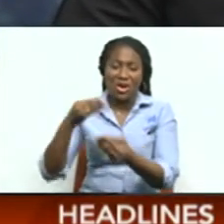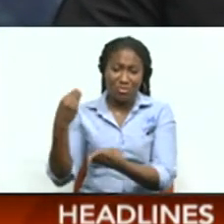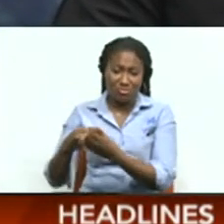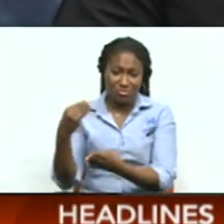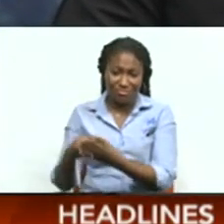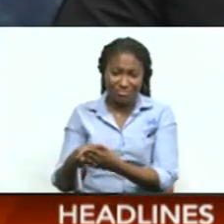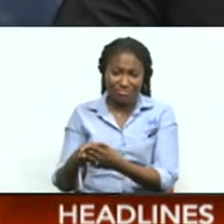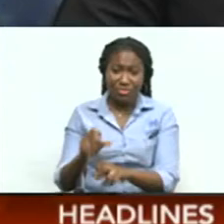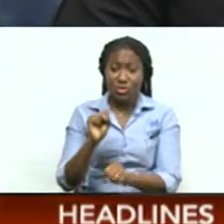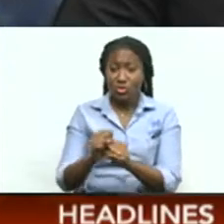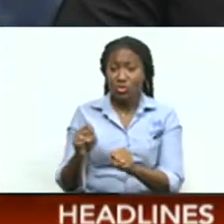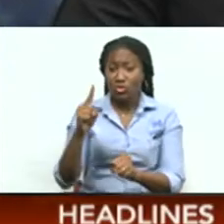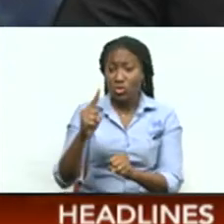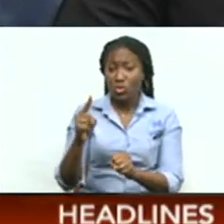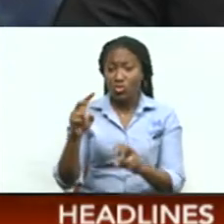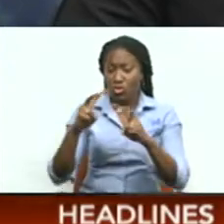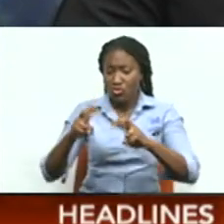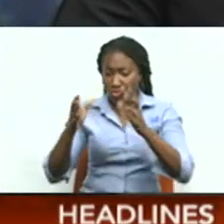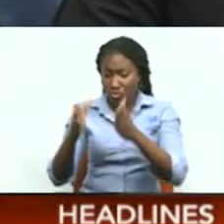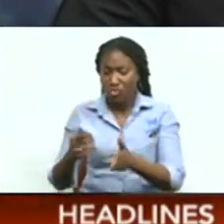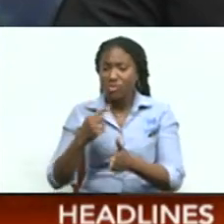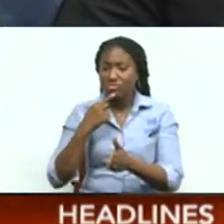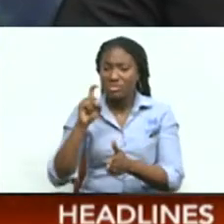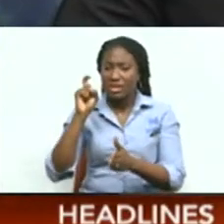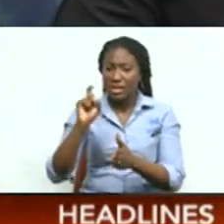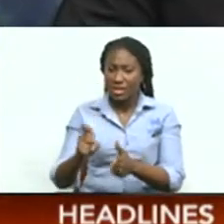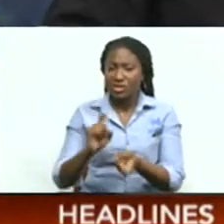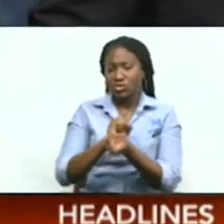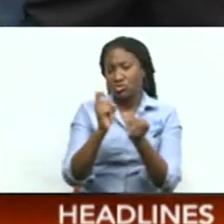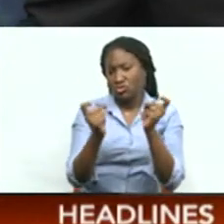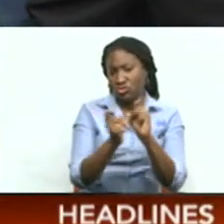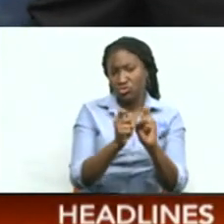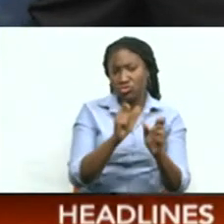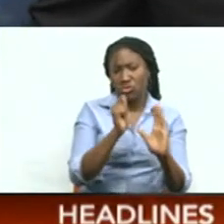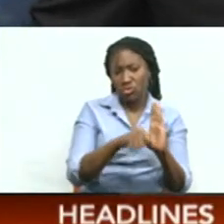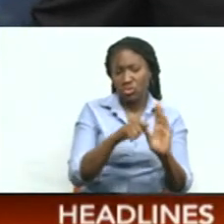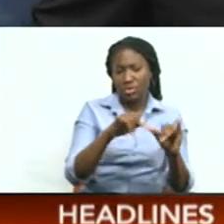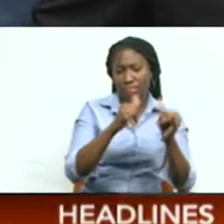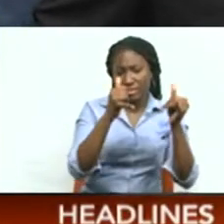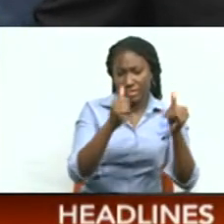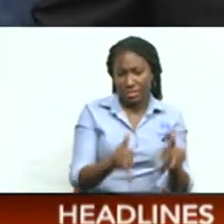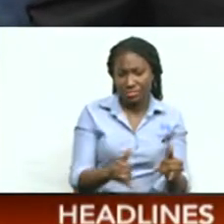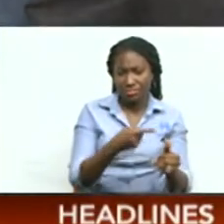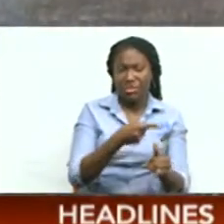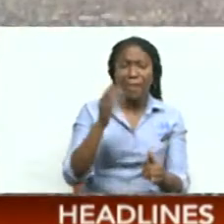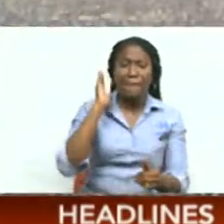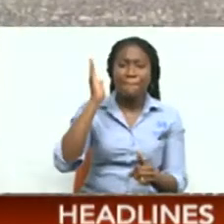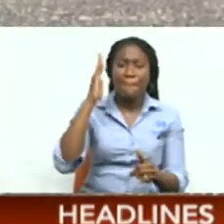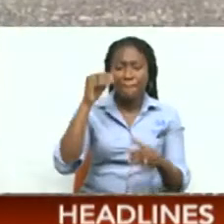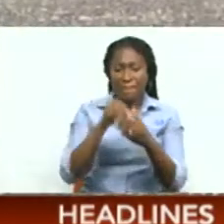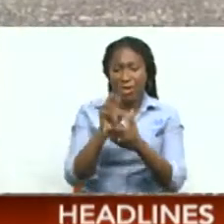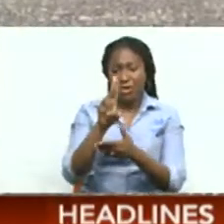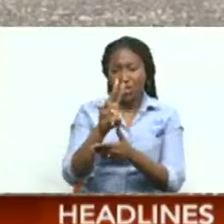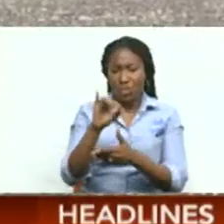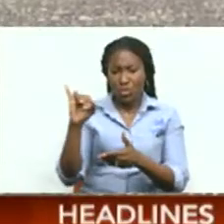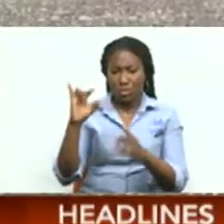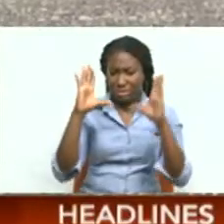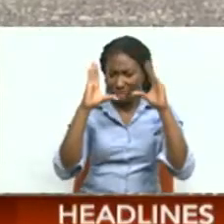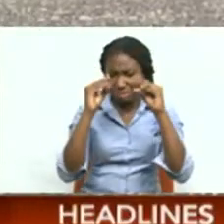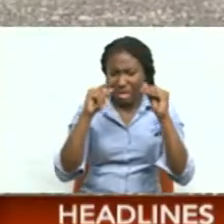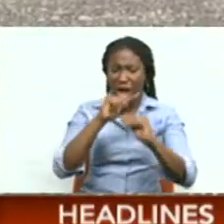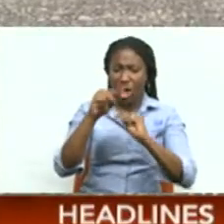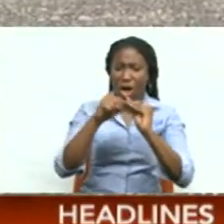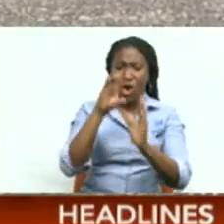Rambasad Says there is a need For reform to the criminal justice system Addressing the University of the West Indies Crime Symposium today Dr.